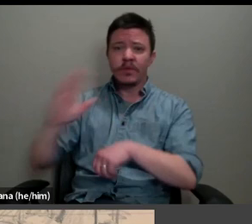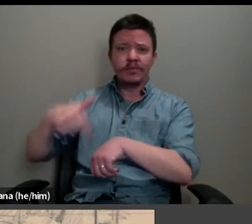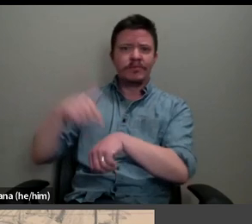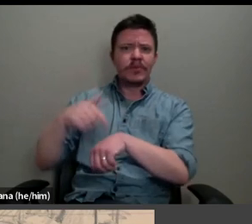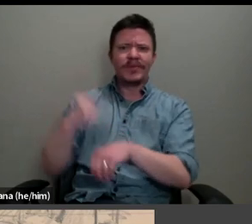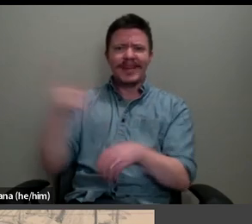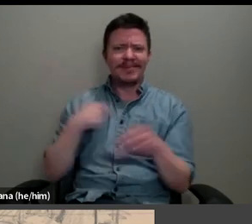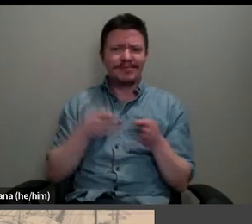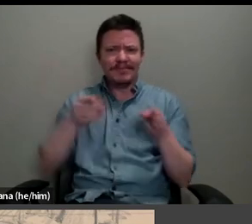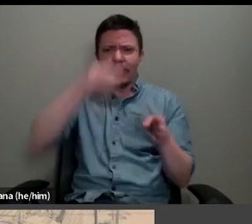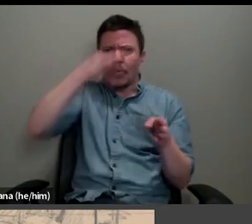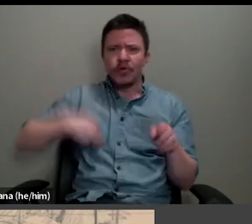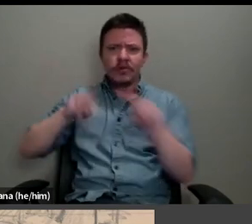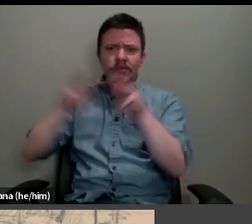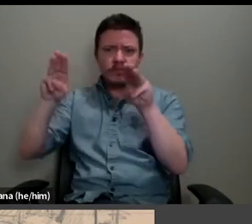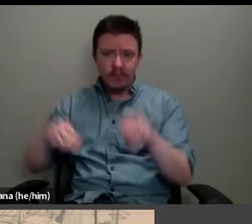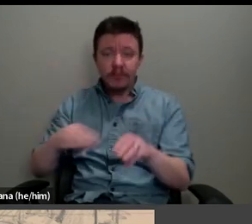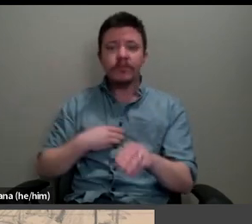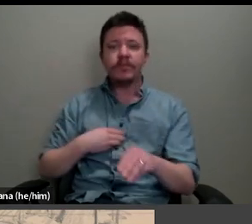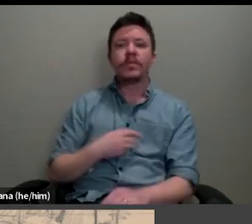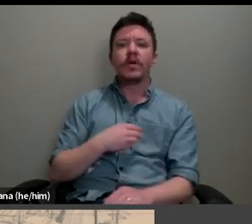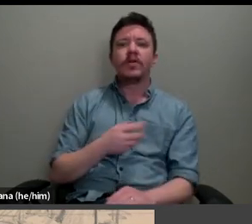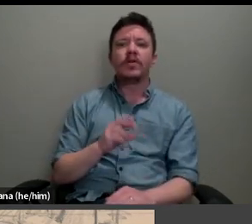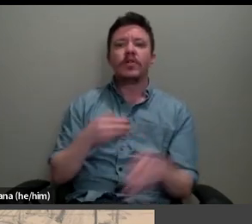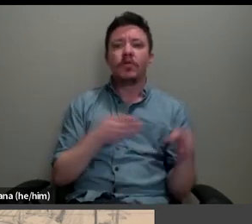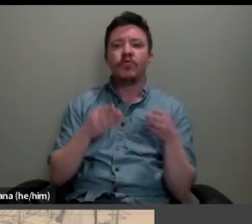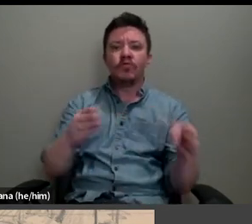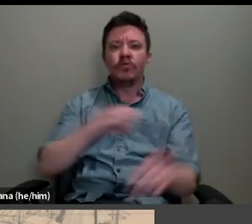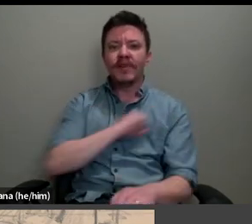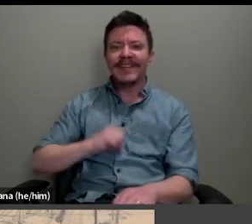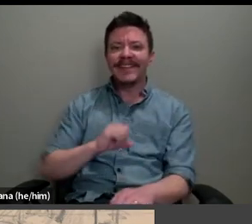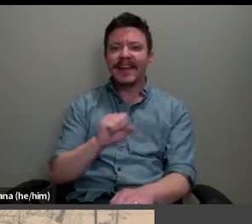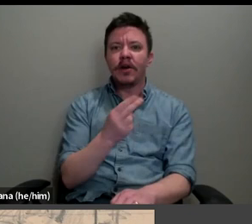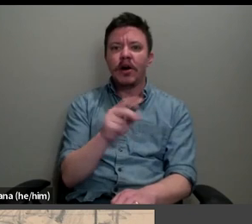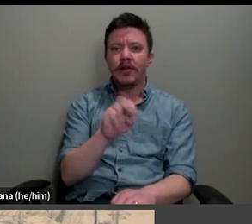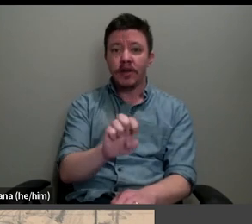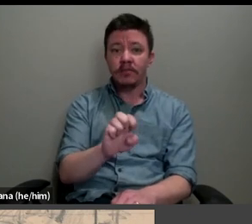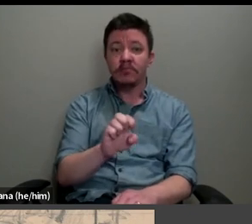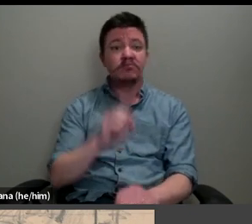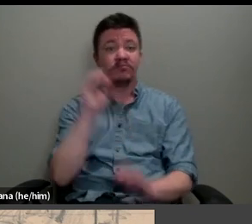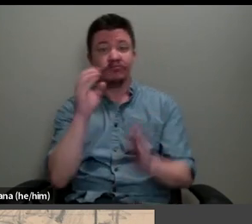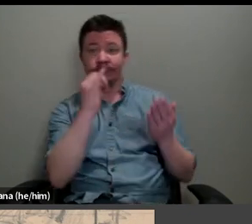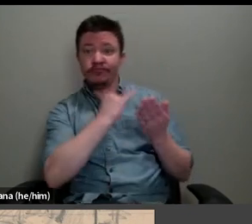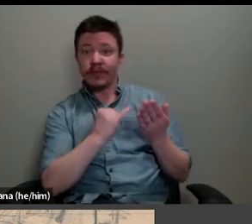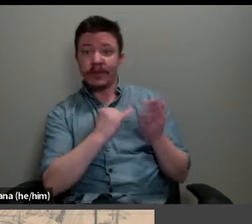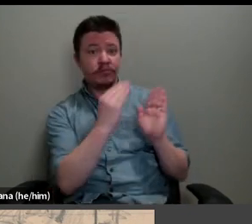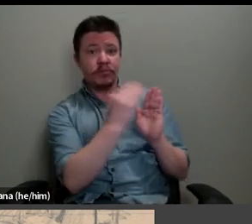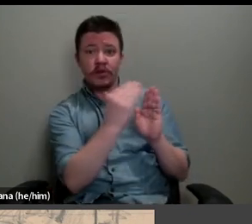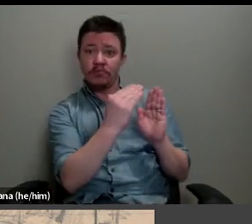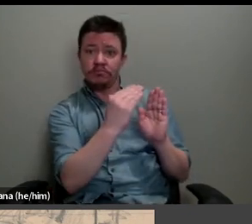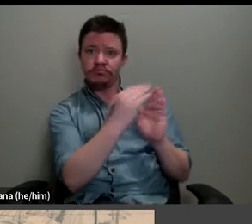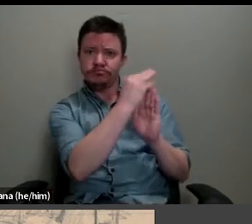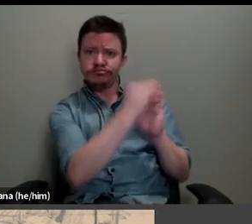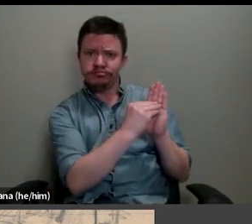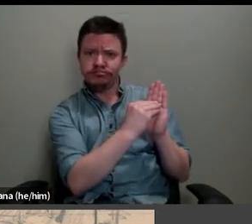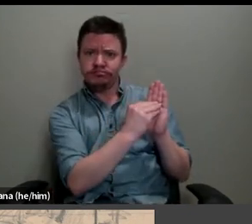museum on Rue Saint-Honoré. Among the sketches above, so on the top two thirds of the page,